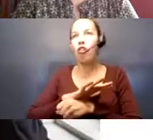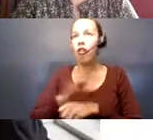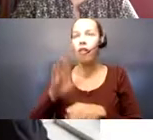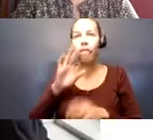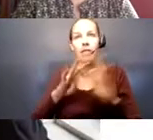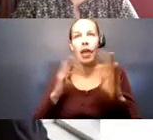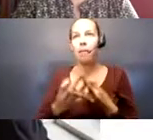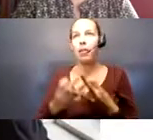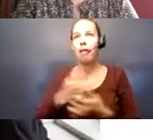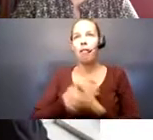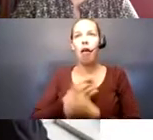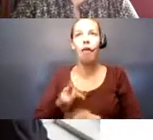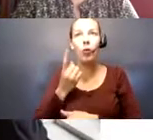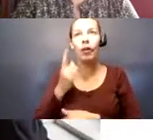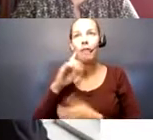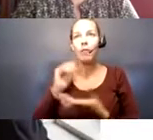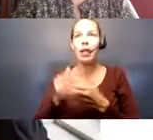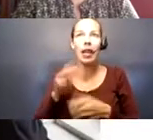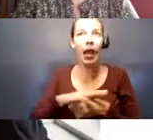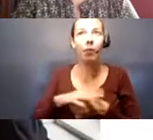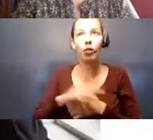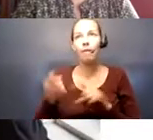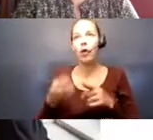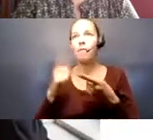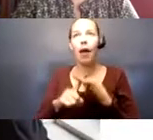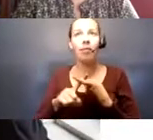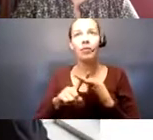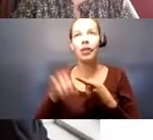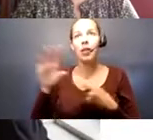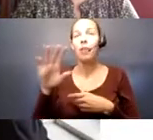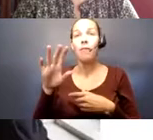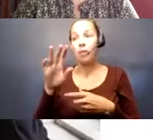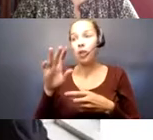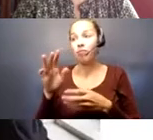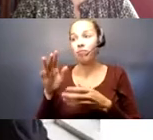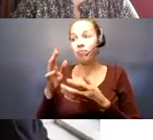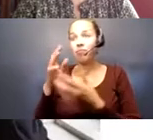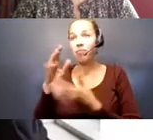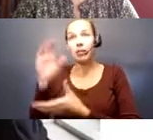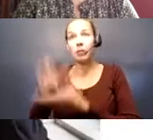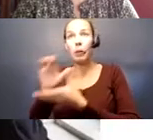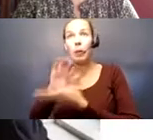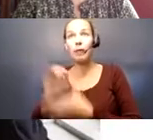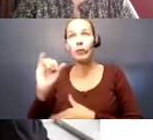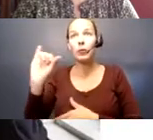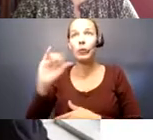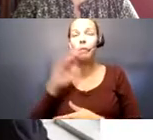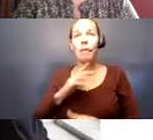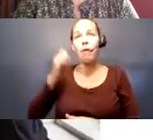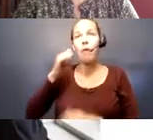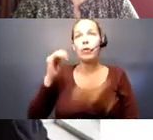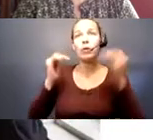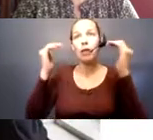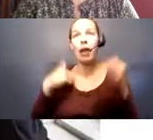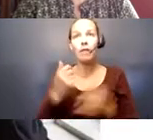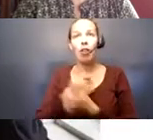loved ones, from their neighbors, from their friends, even from their significant others. So, we might have an older adult that has their